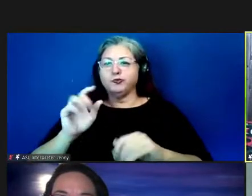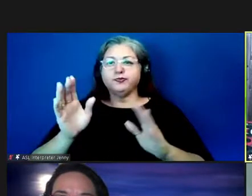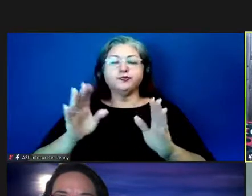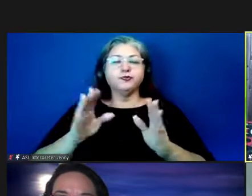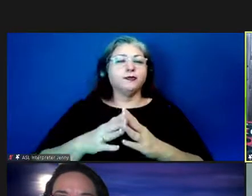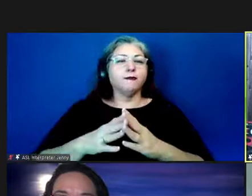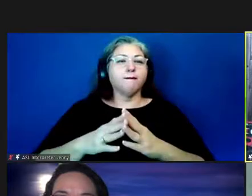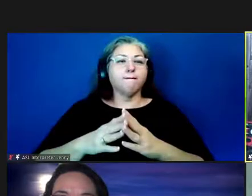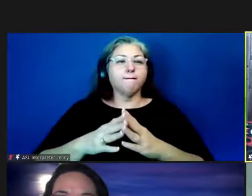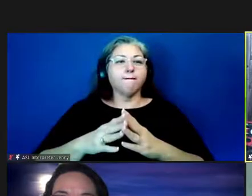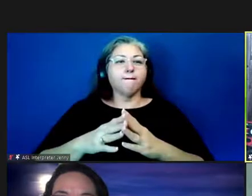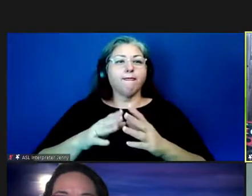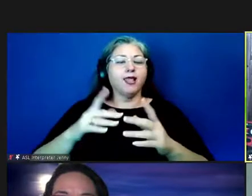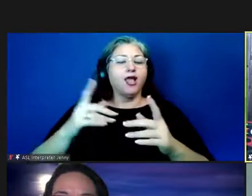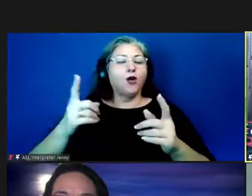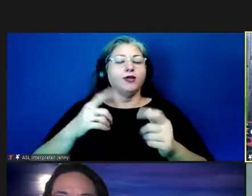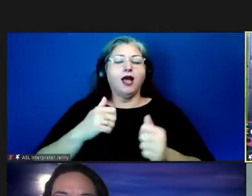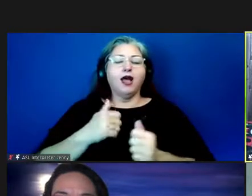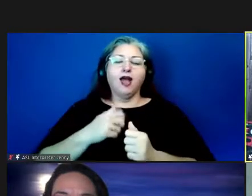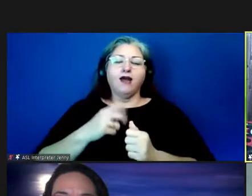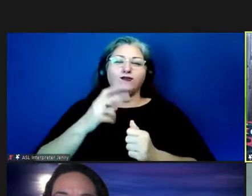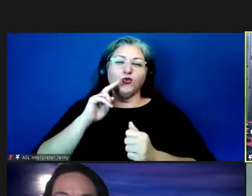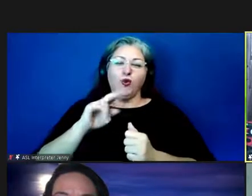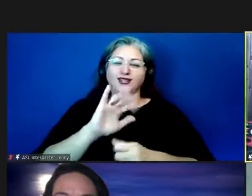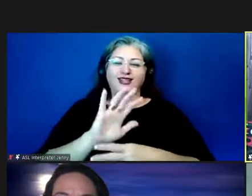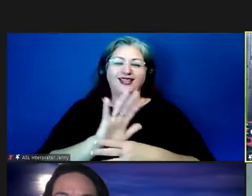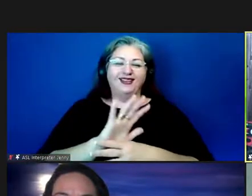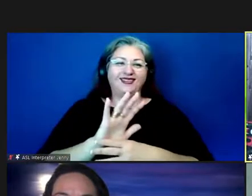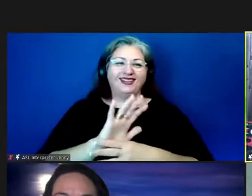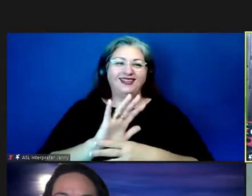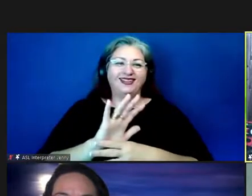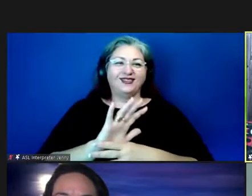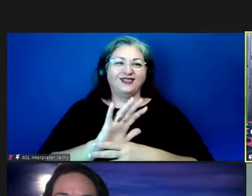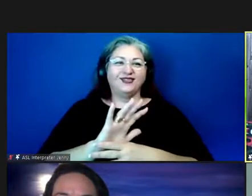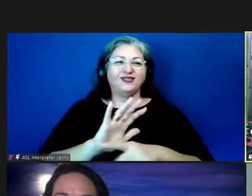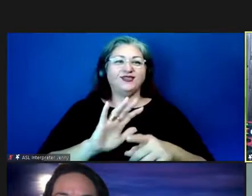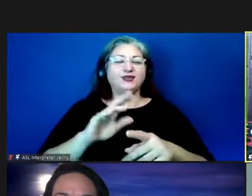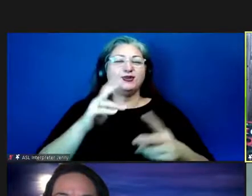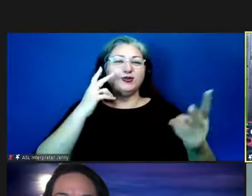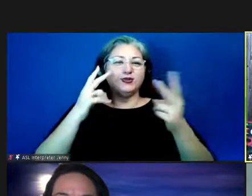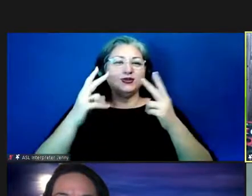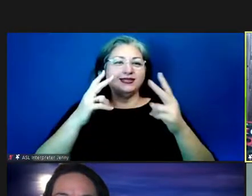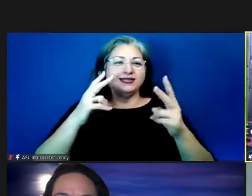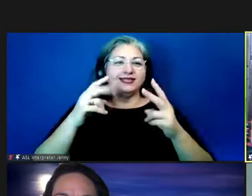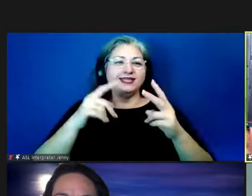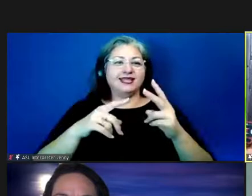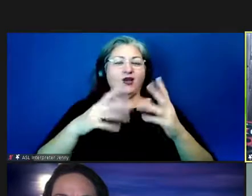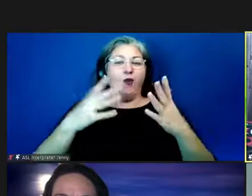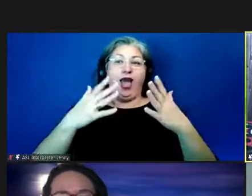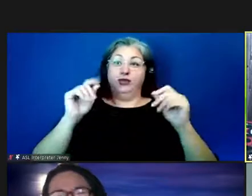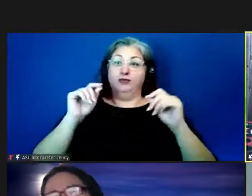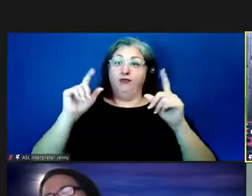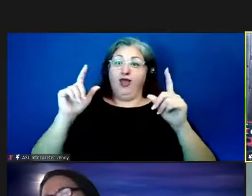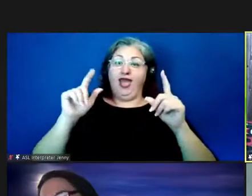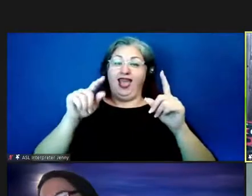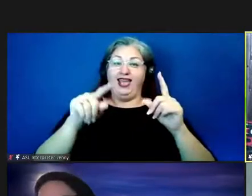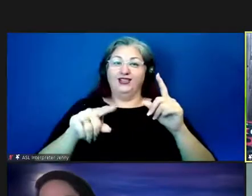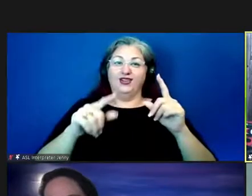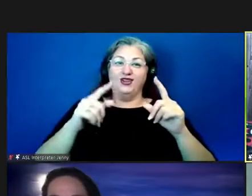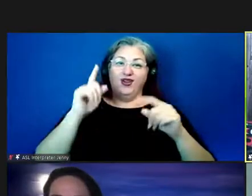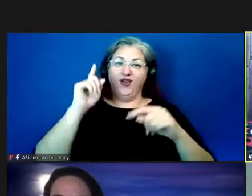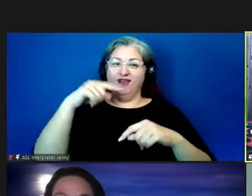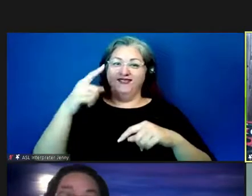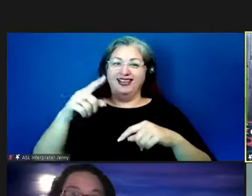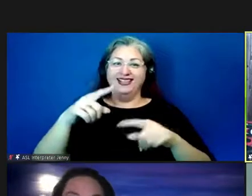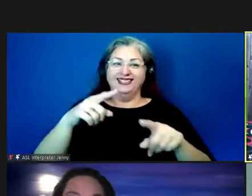And I just always love watching this video and seeing that surprise in Noilani's face.